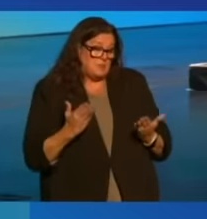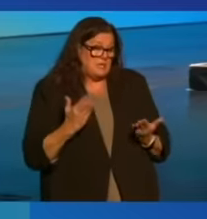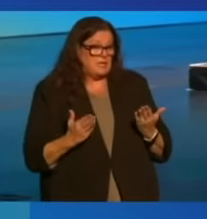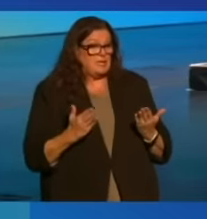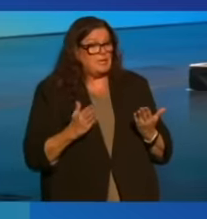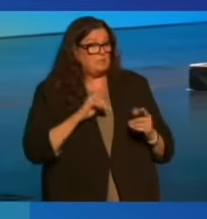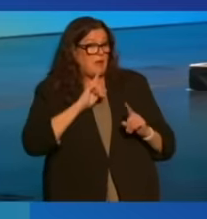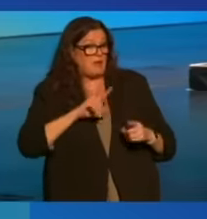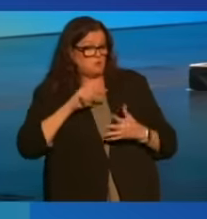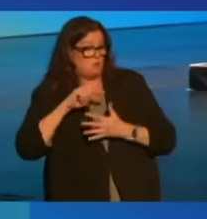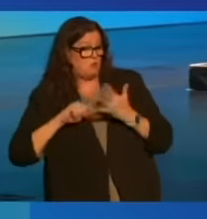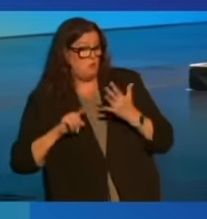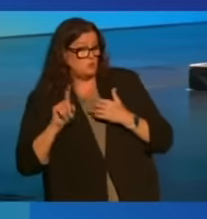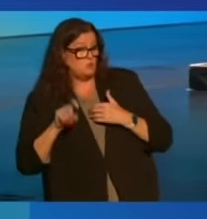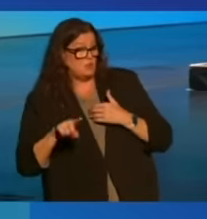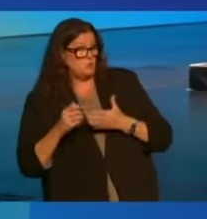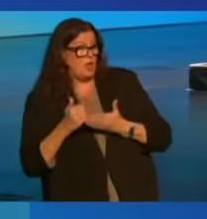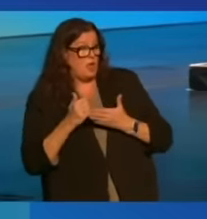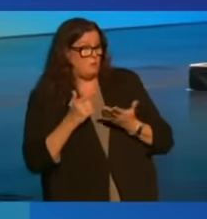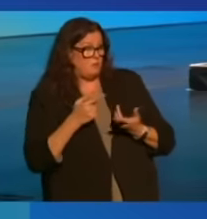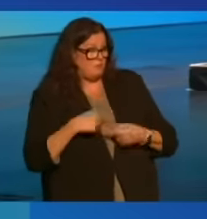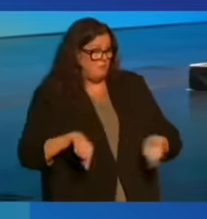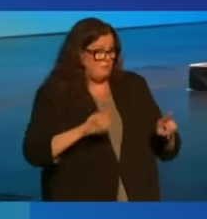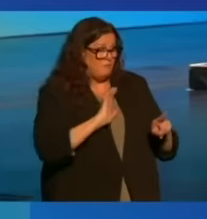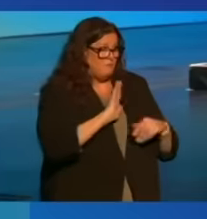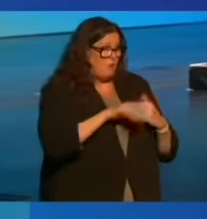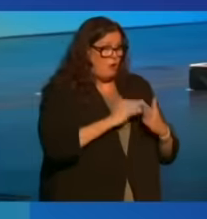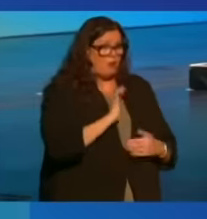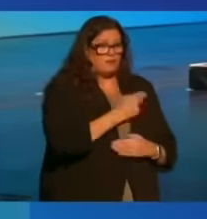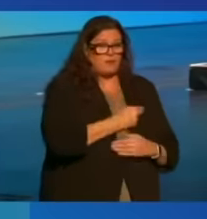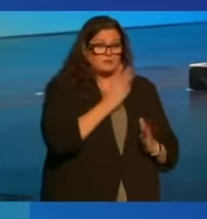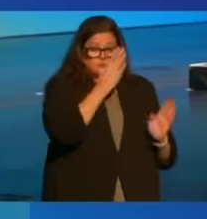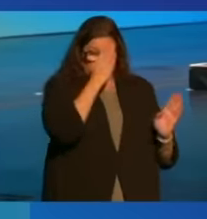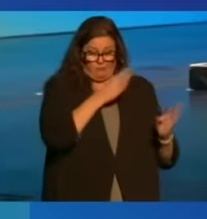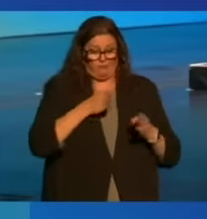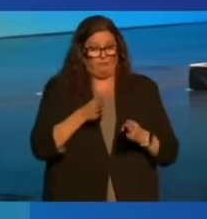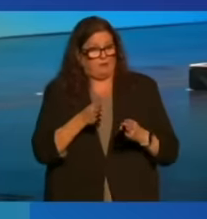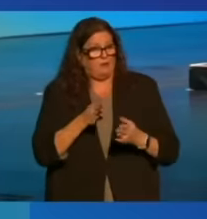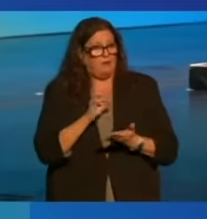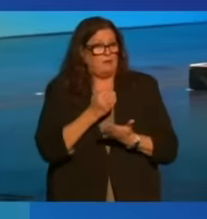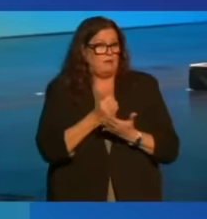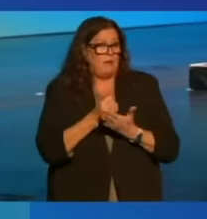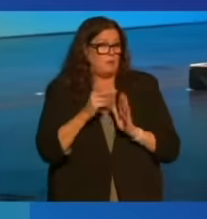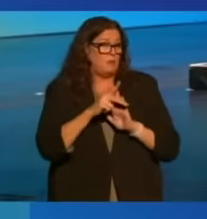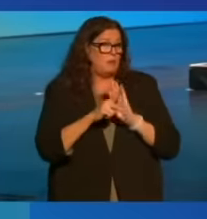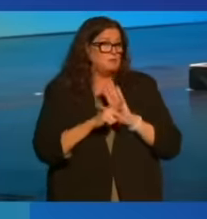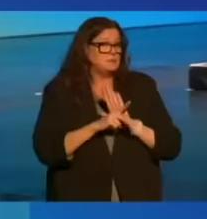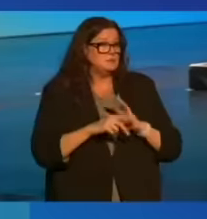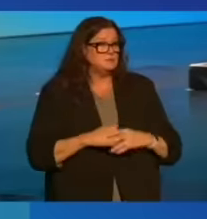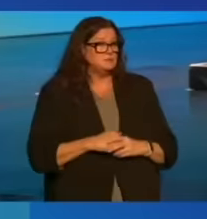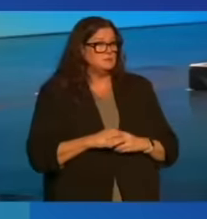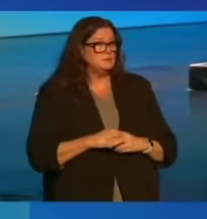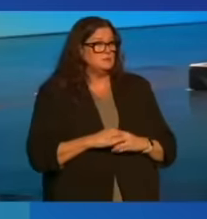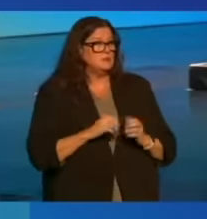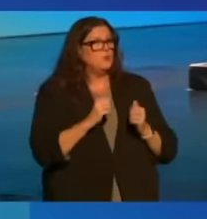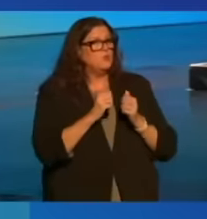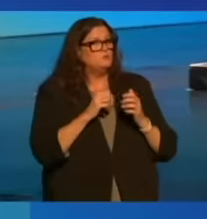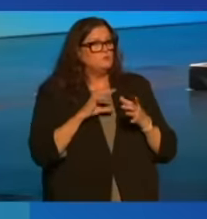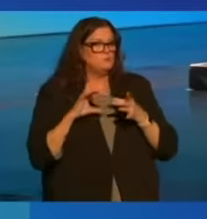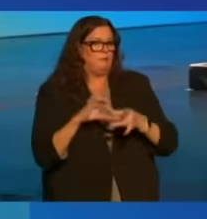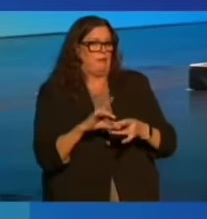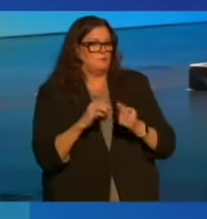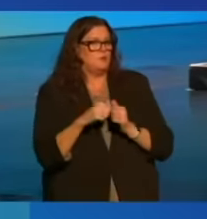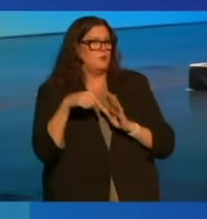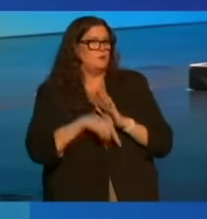by answering those questions, you can help all of us realign our economic policies with our deepest values.